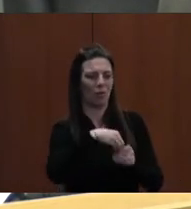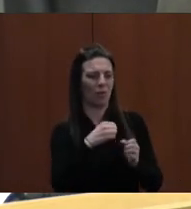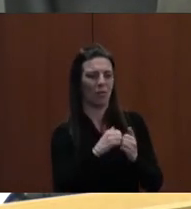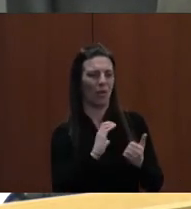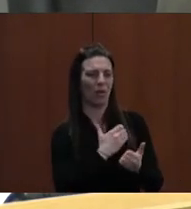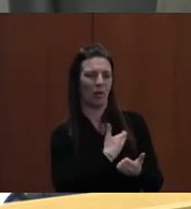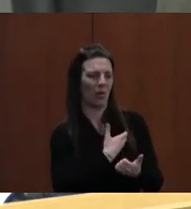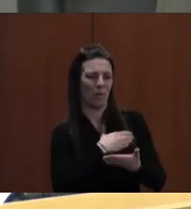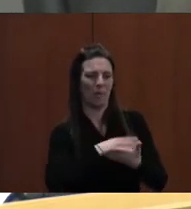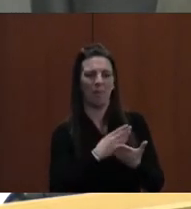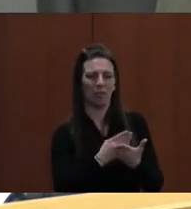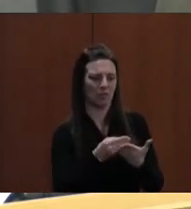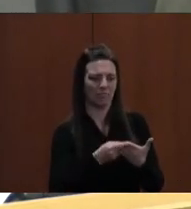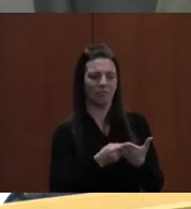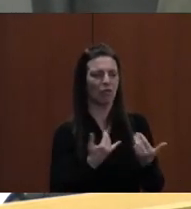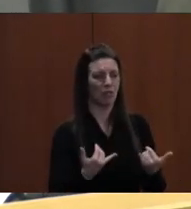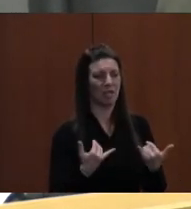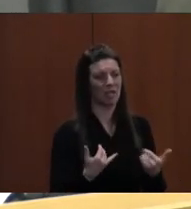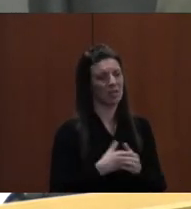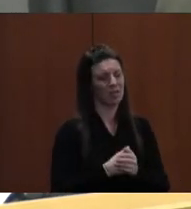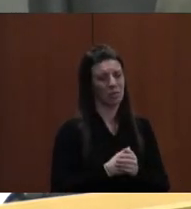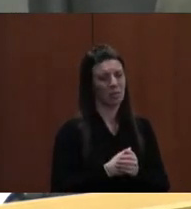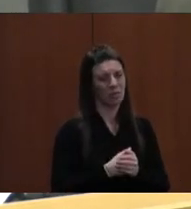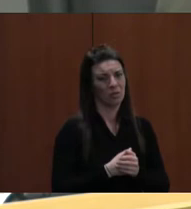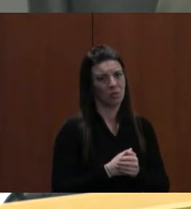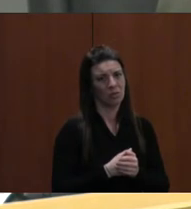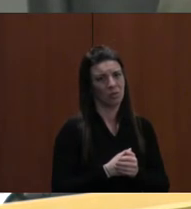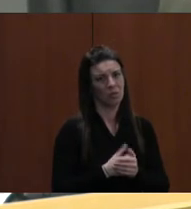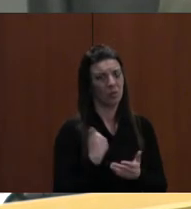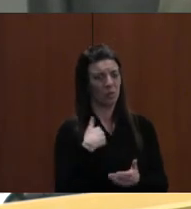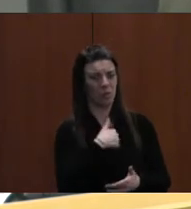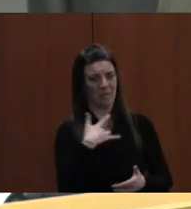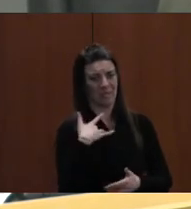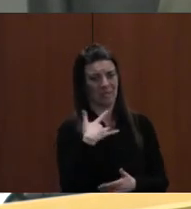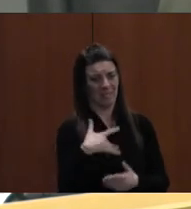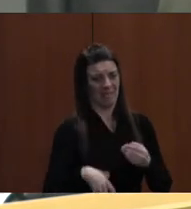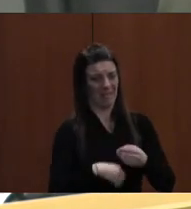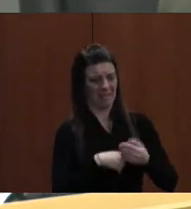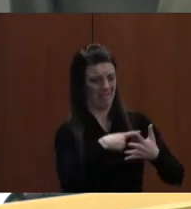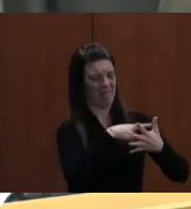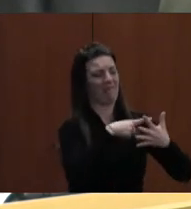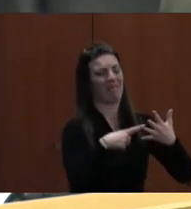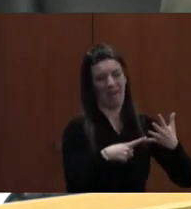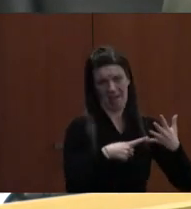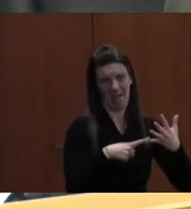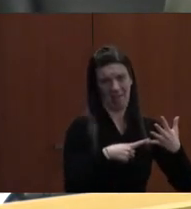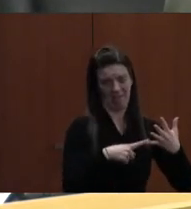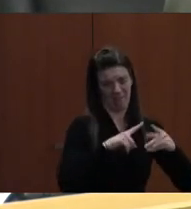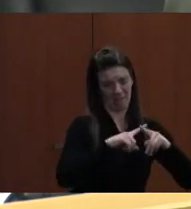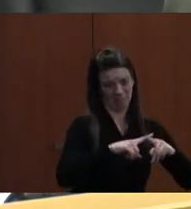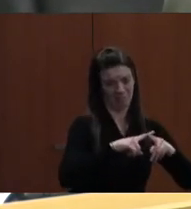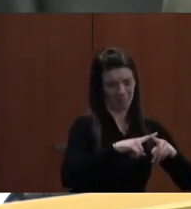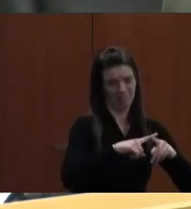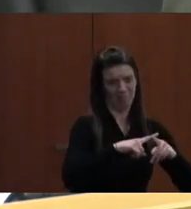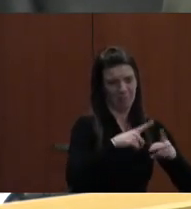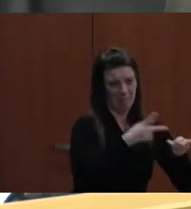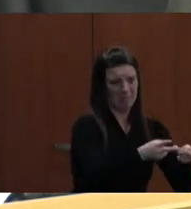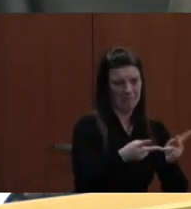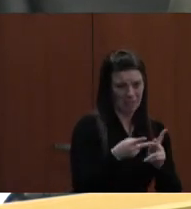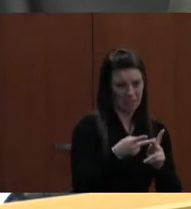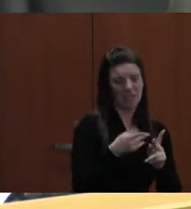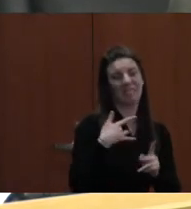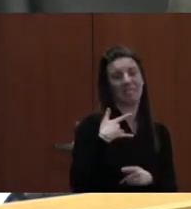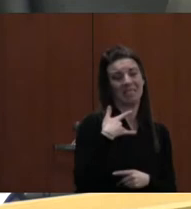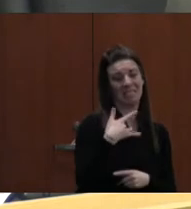So normally we put as many as five contingency positions in our budget. Normally they're allocated to elementary schools in the fall.